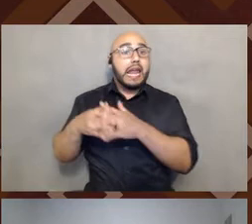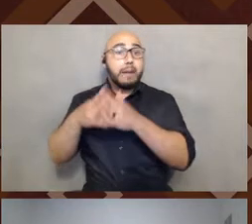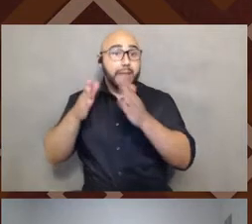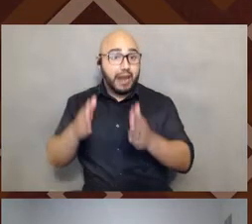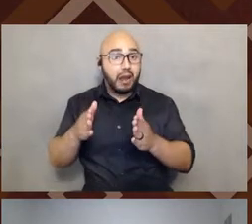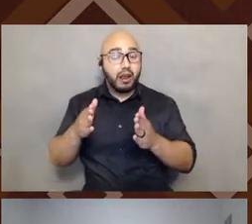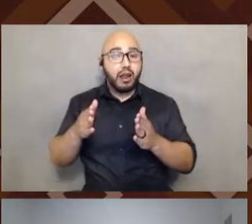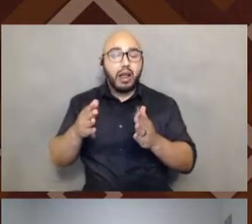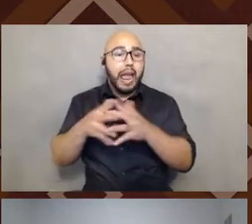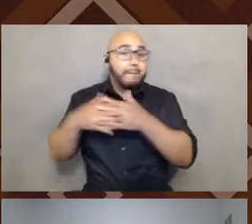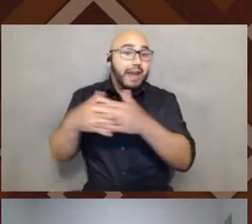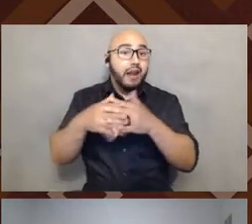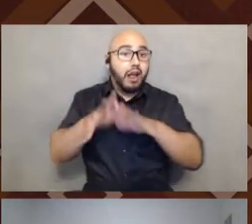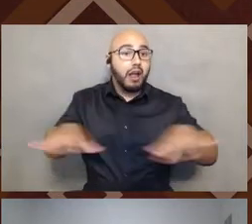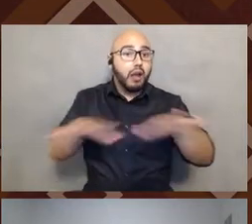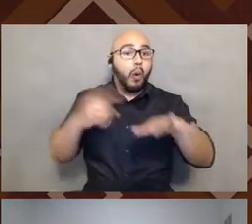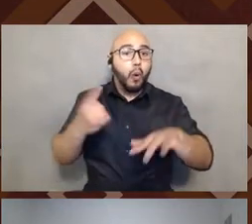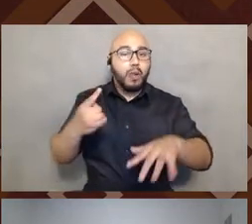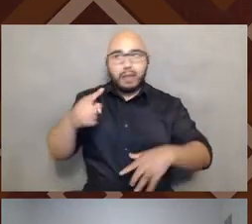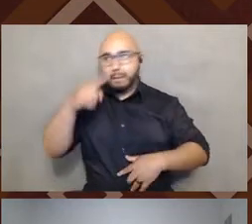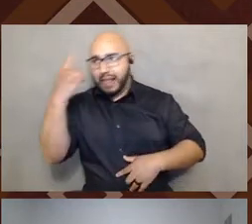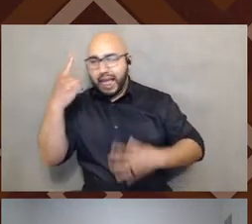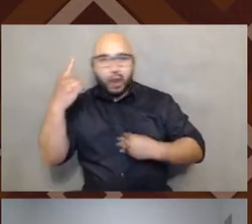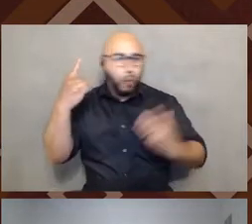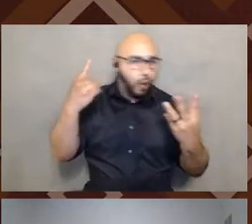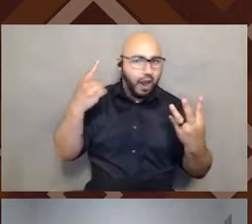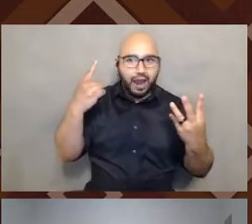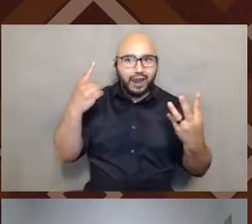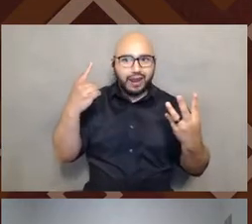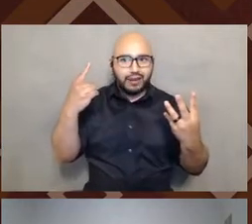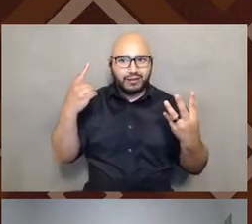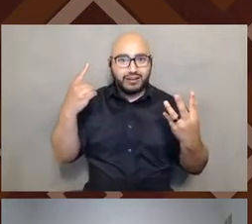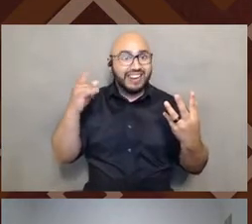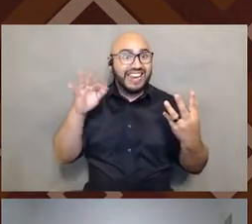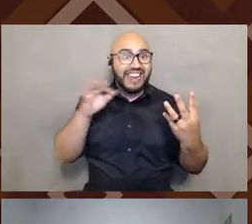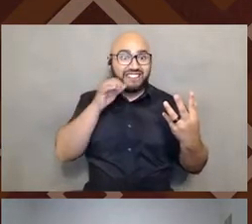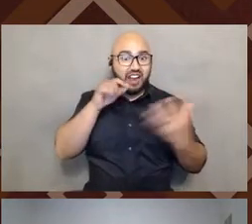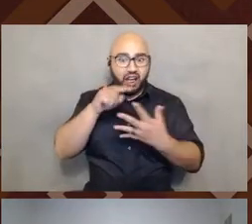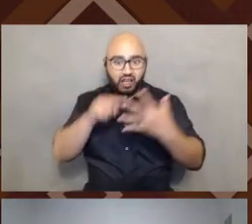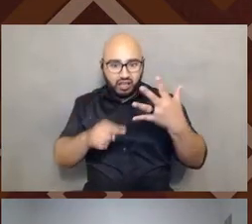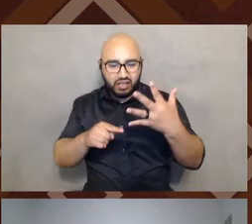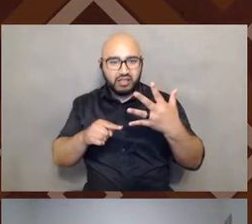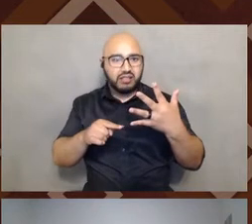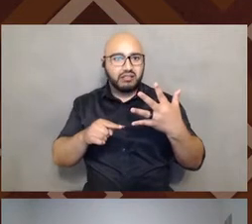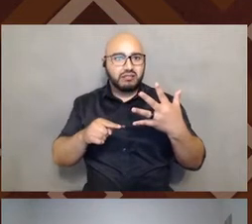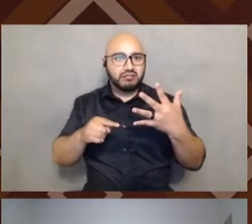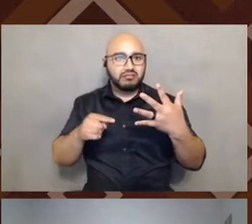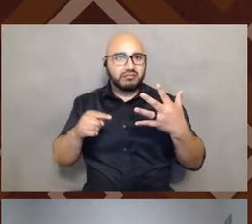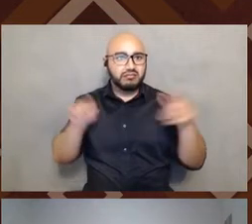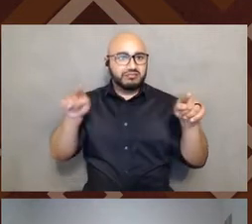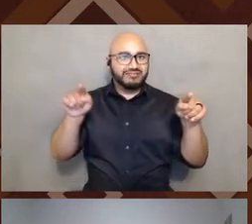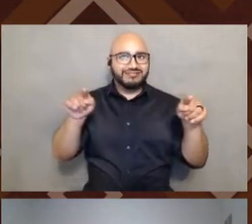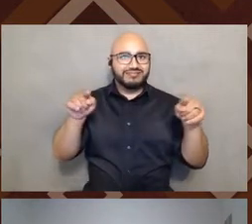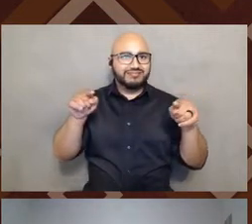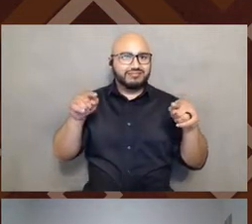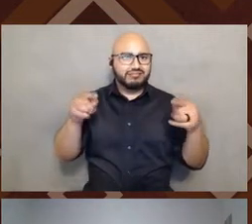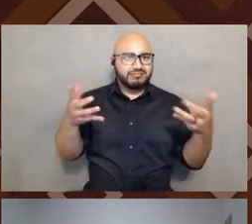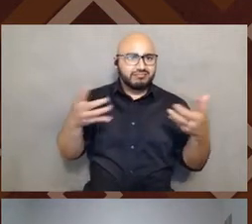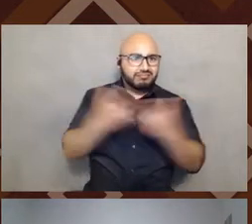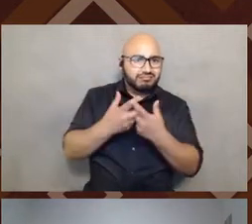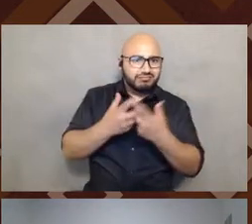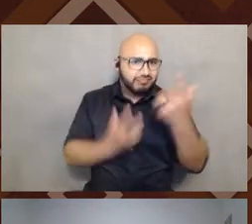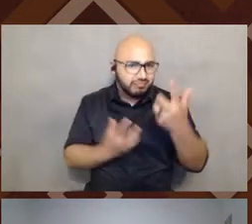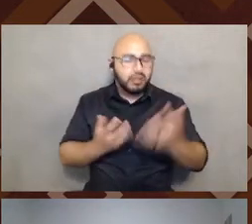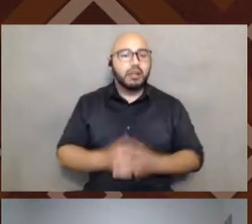black. And what are you if you're not either of those things? That's what I mean by the black, white binary. And then where do you feel or see passion or